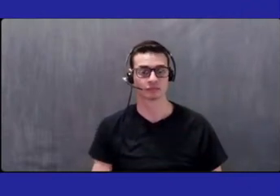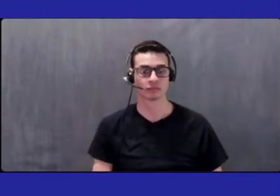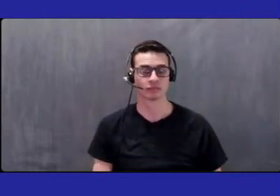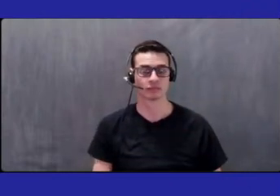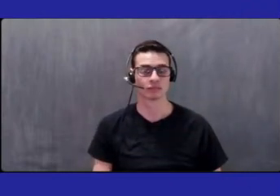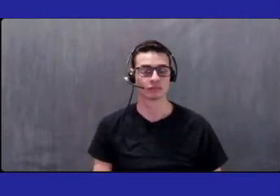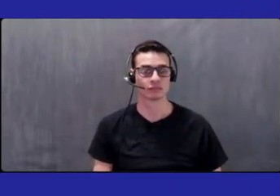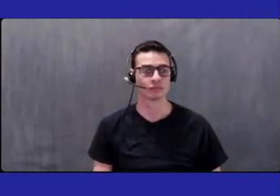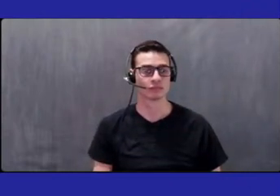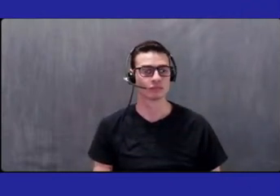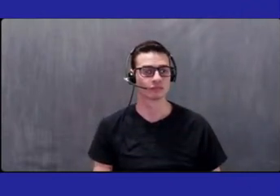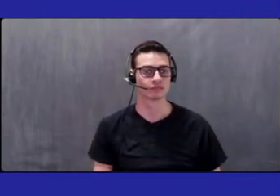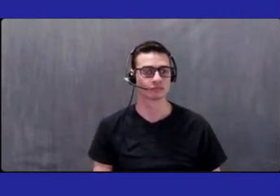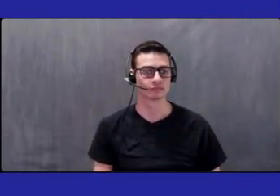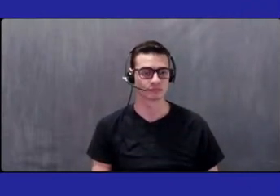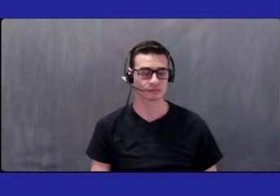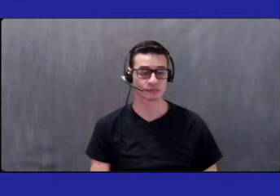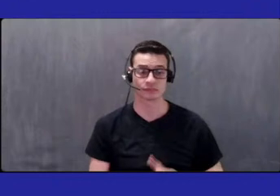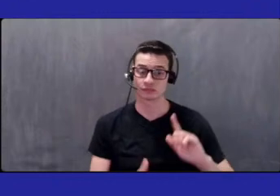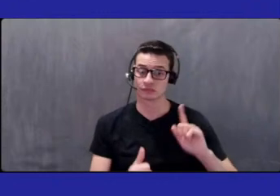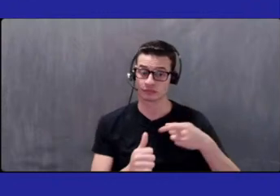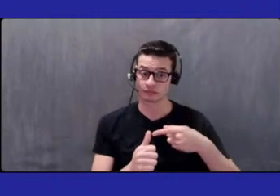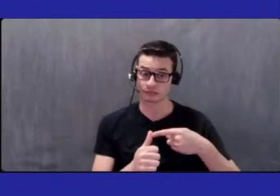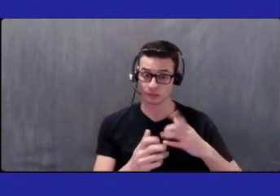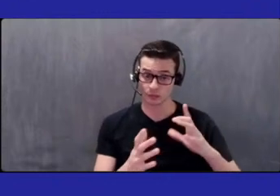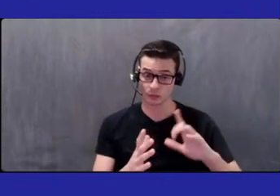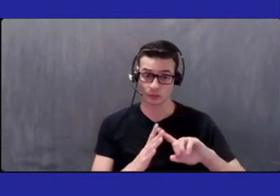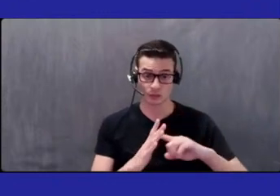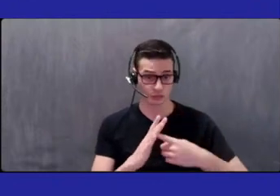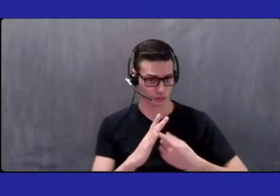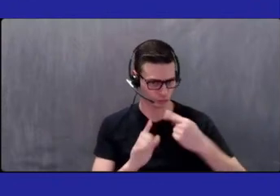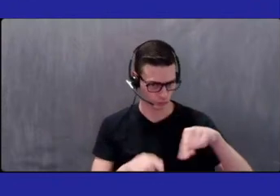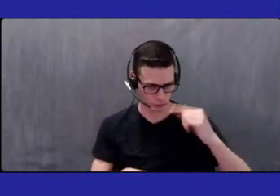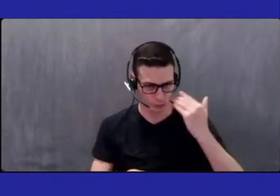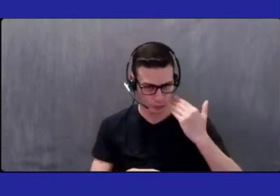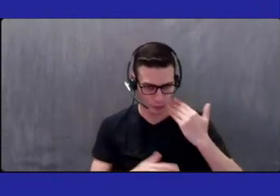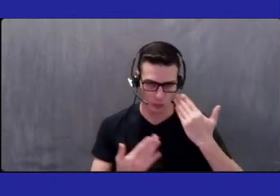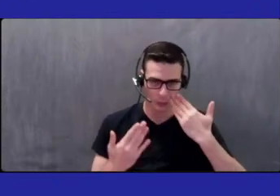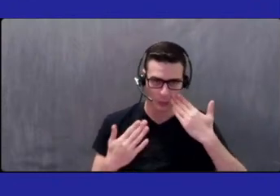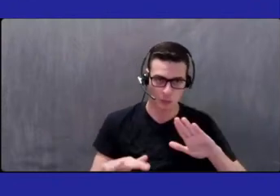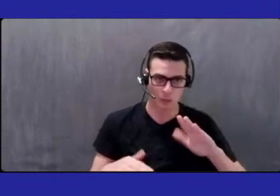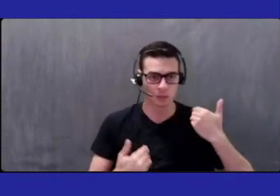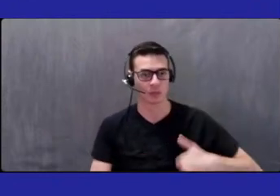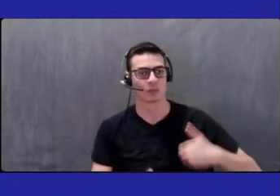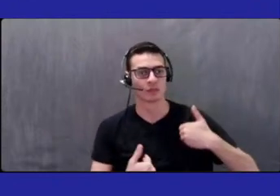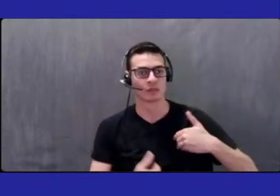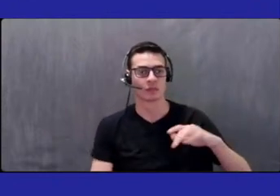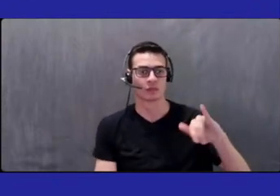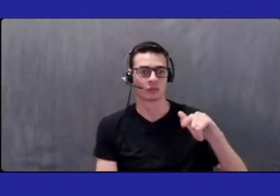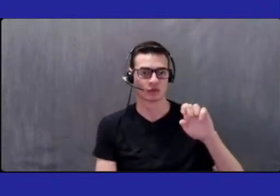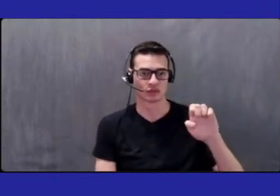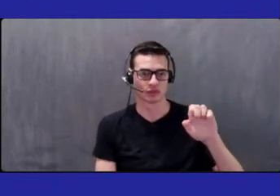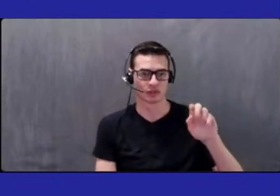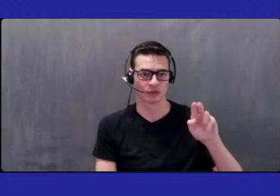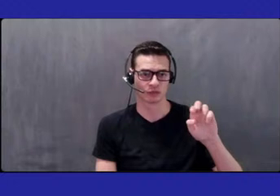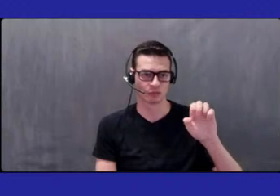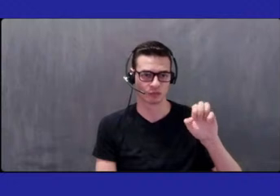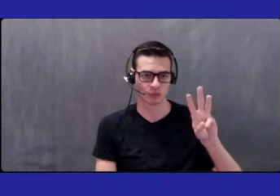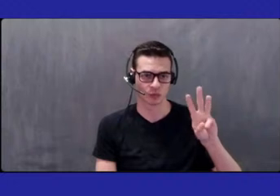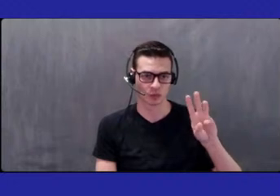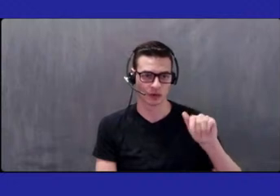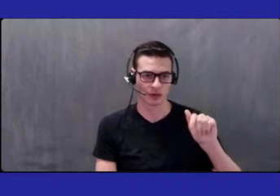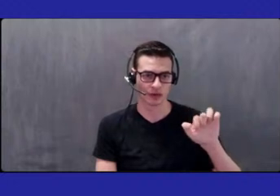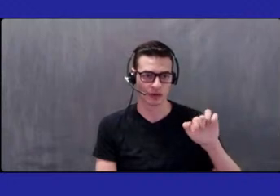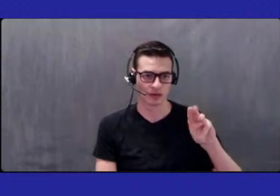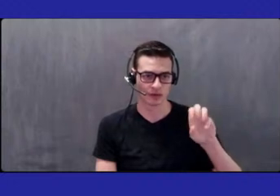So first I want to start off as all of you know or don't know I'm Jackie Roe Adams and I am proud